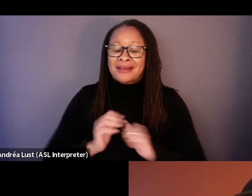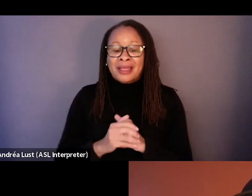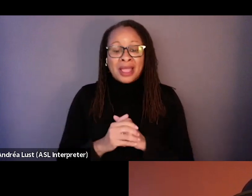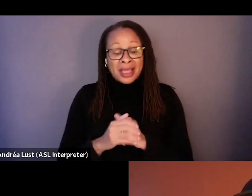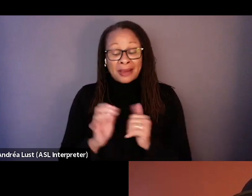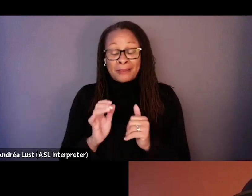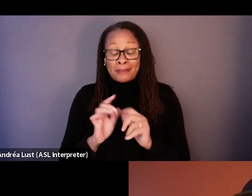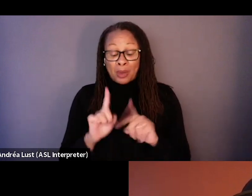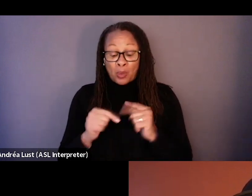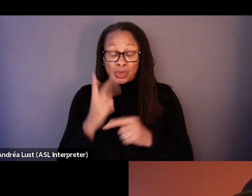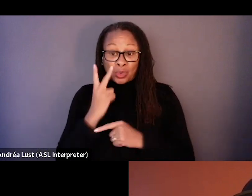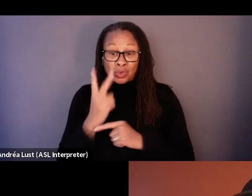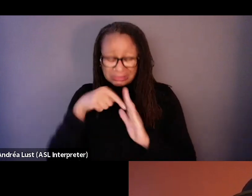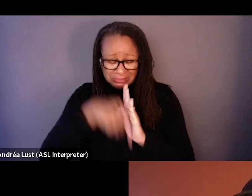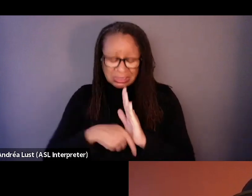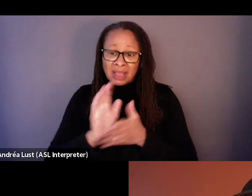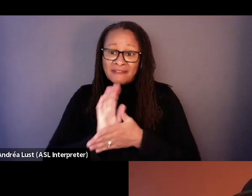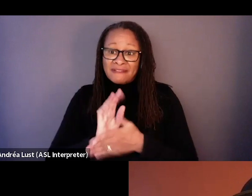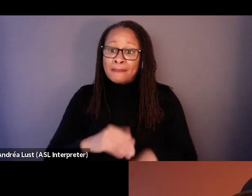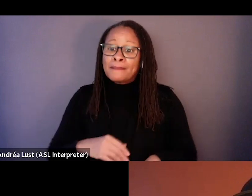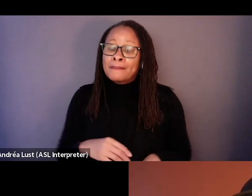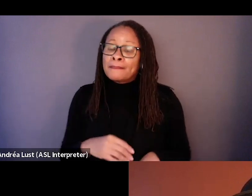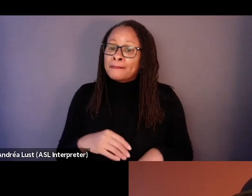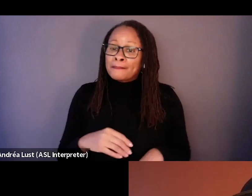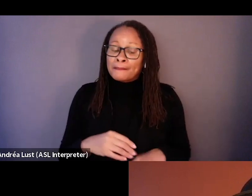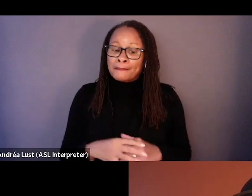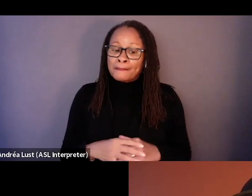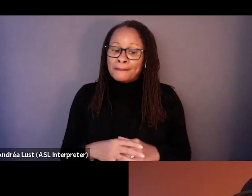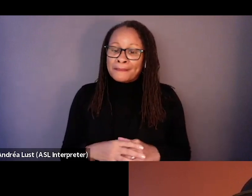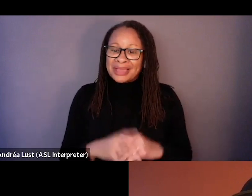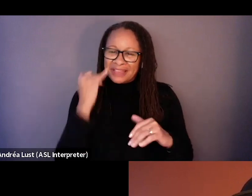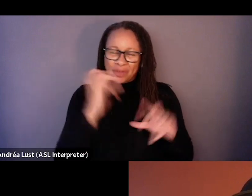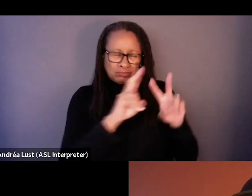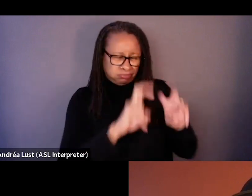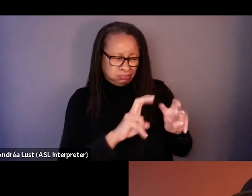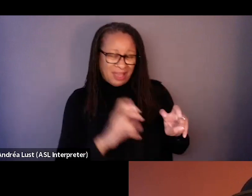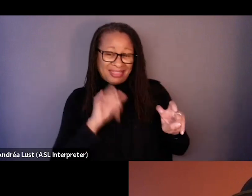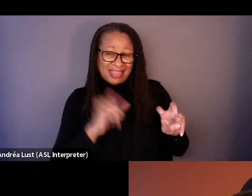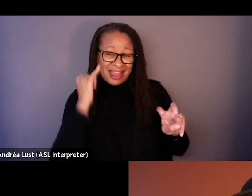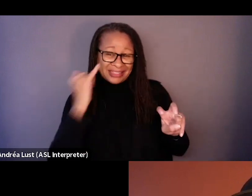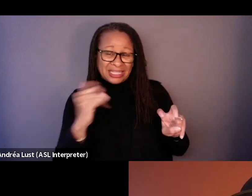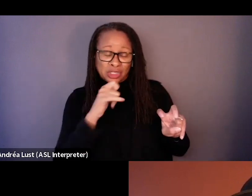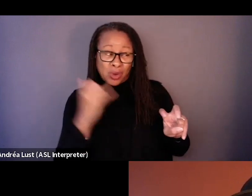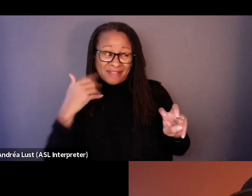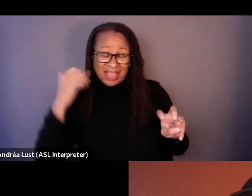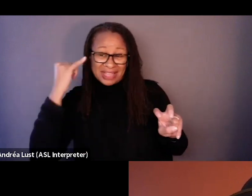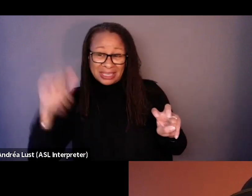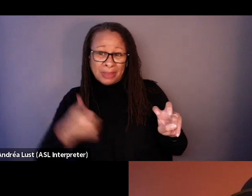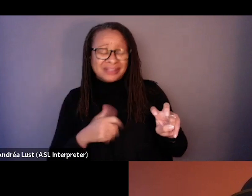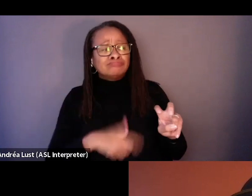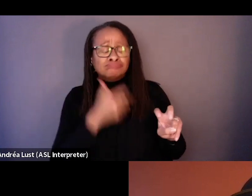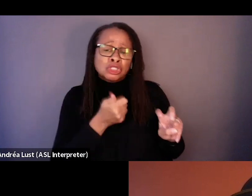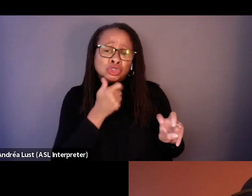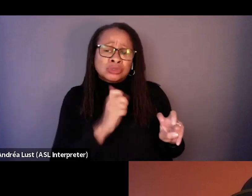really look at the film, if you, if you, dismantled it from this idea, and you just look at the shots, it's like, it's very interesting. Yeah. It's like,